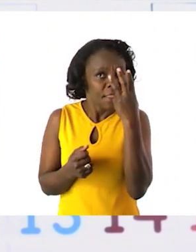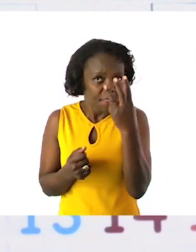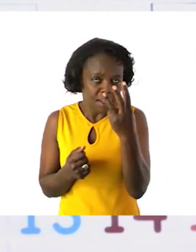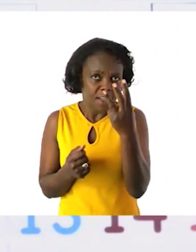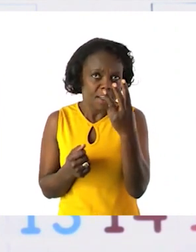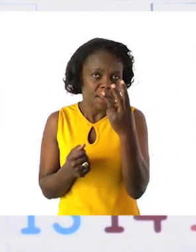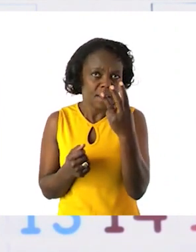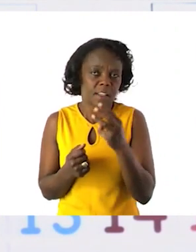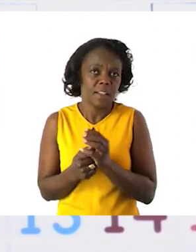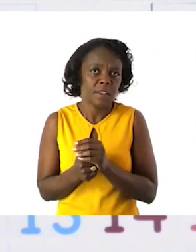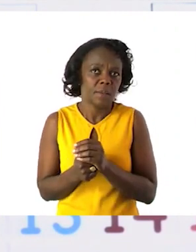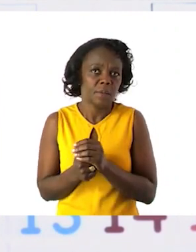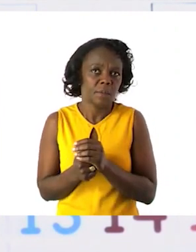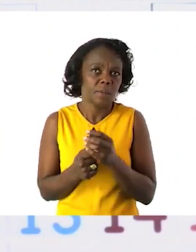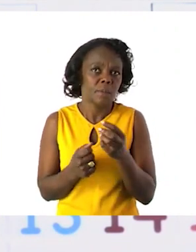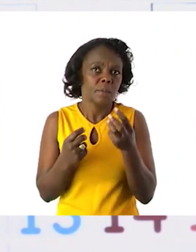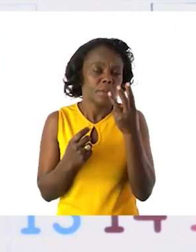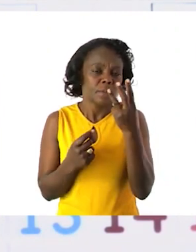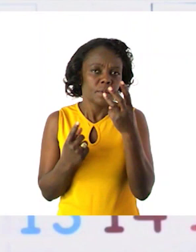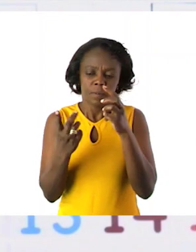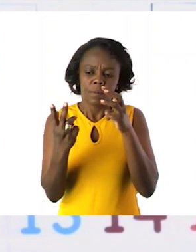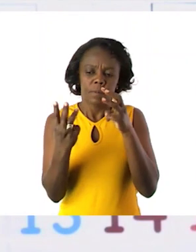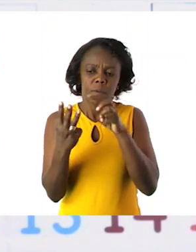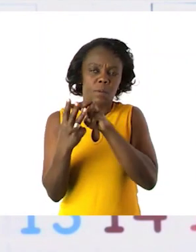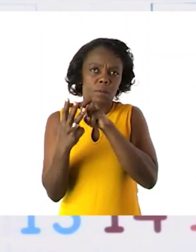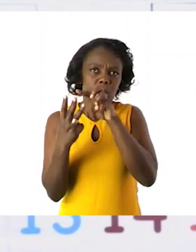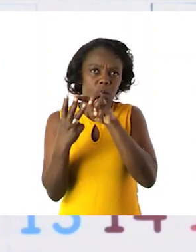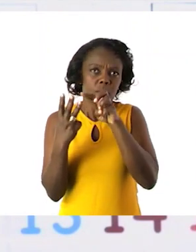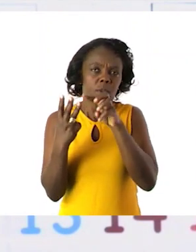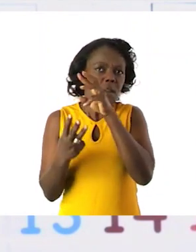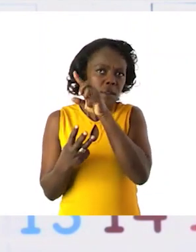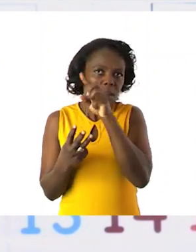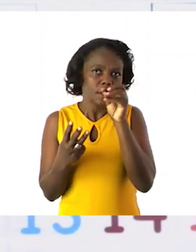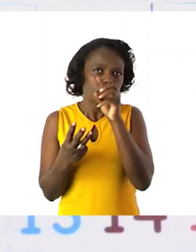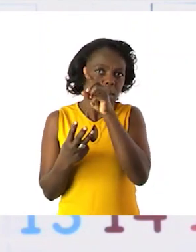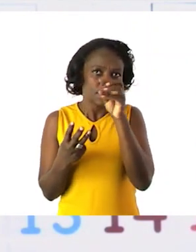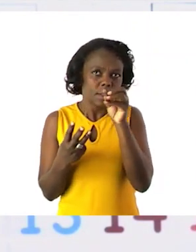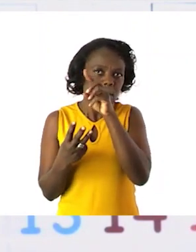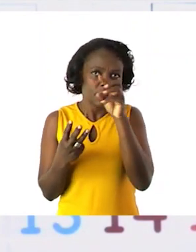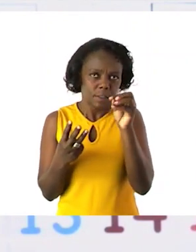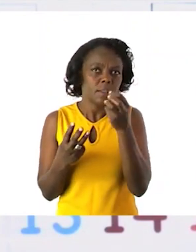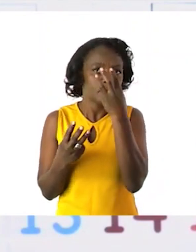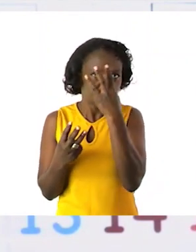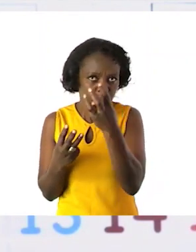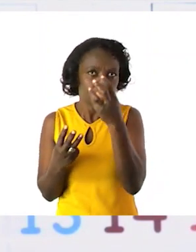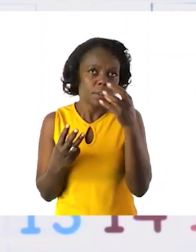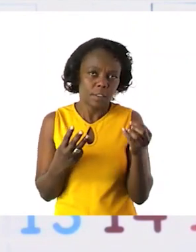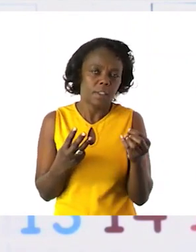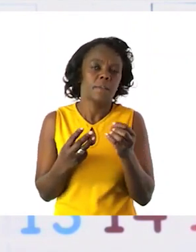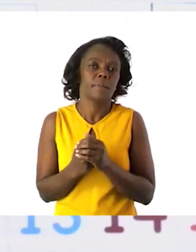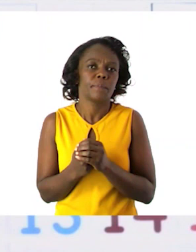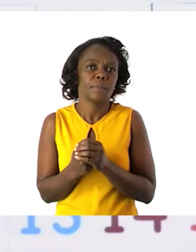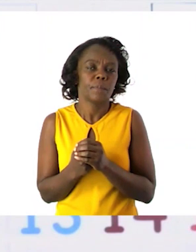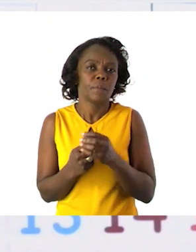10s? 3. Count the 10s. 10, 10 and 10. Therefore it's a what? A 30. 10, 20,